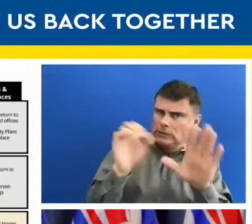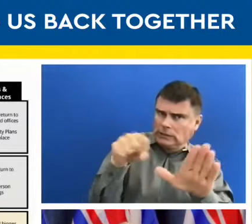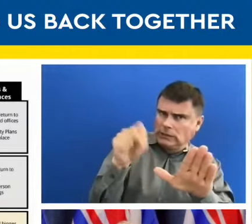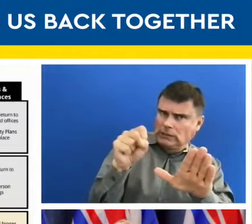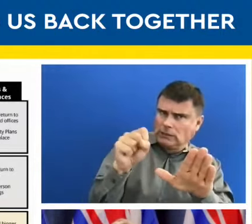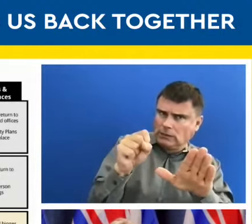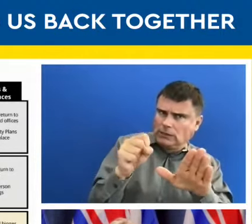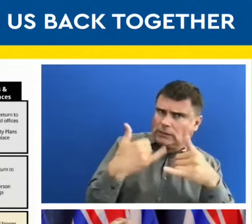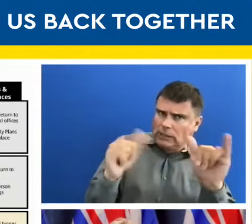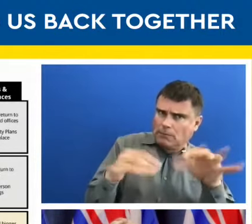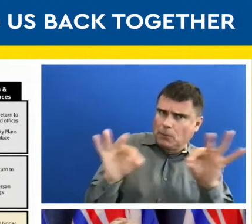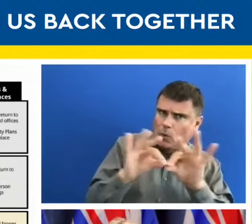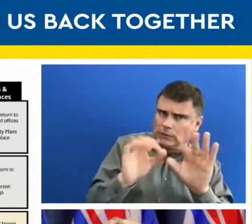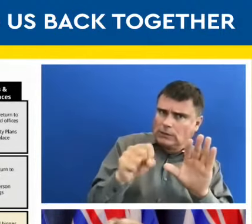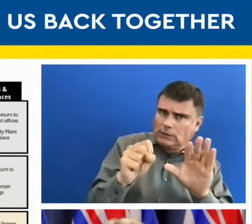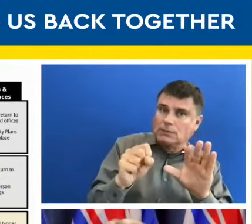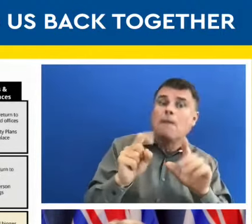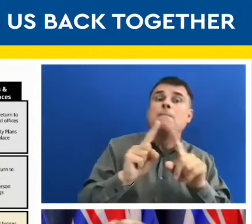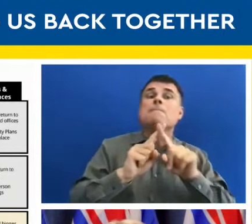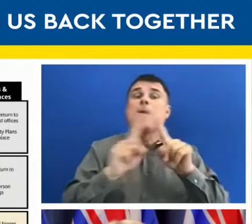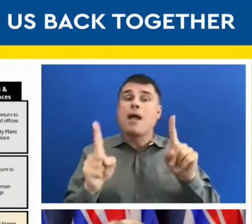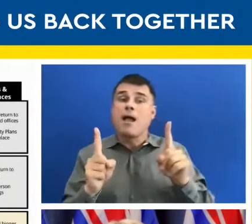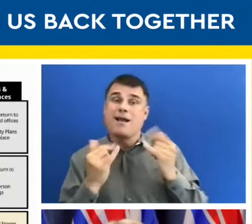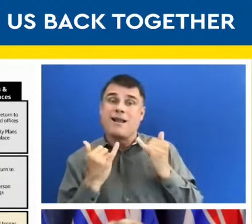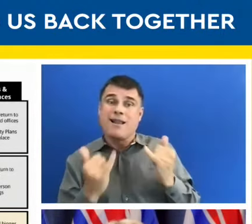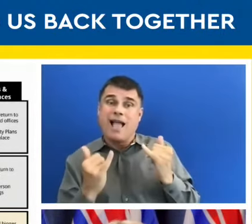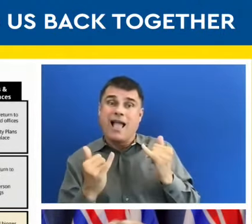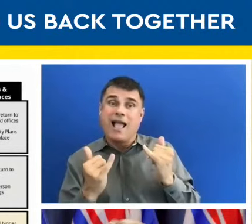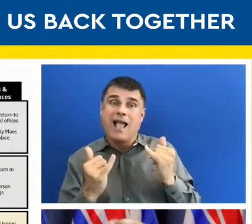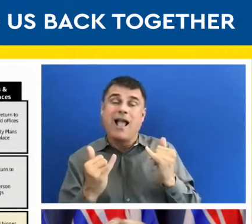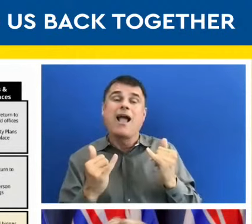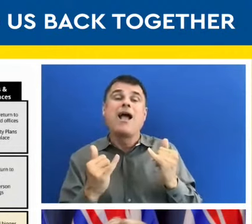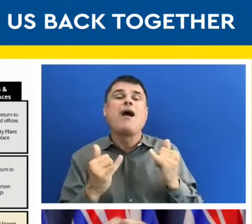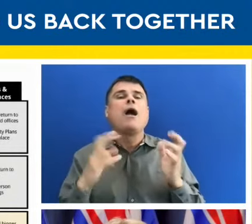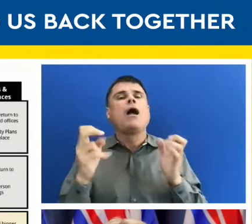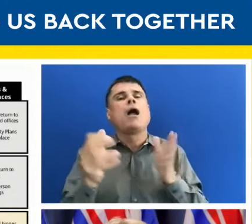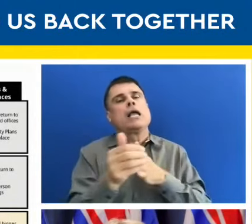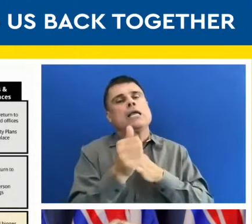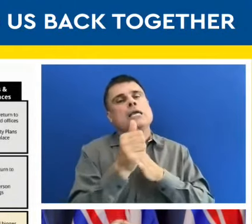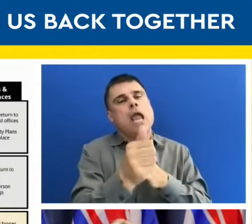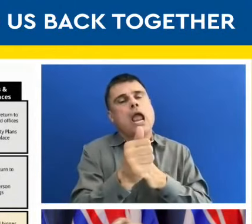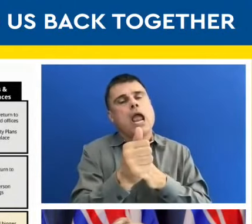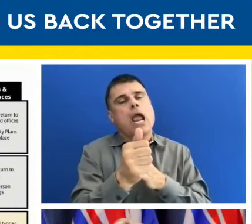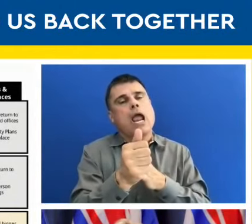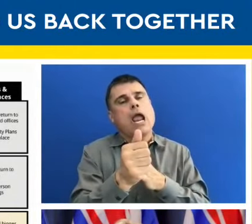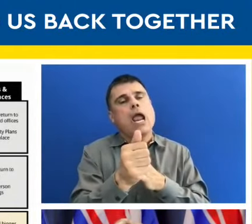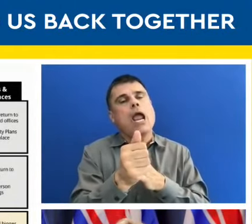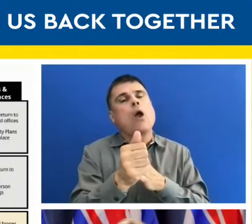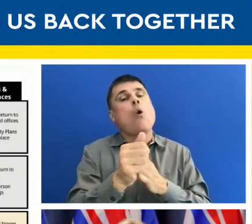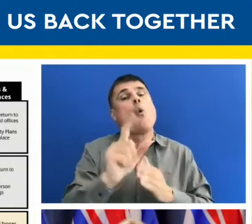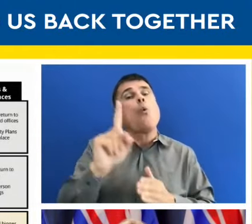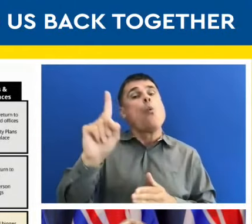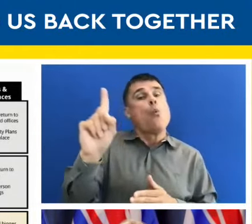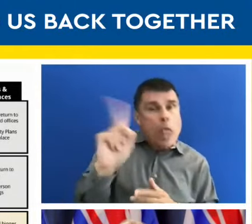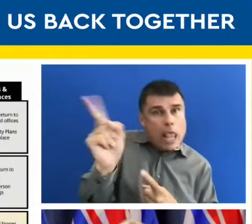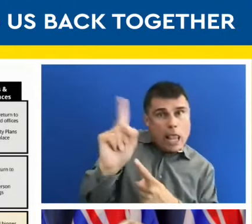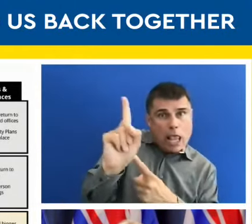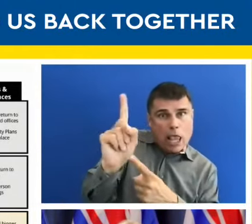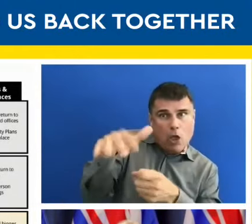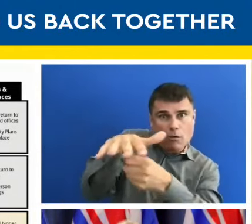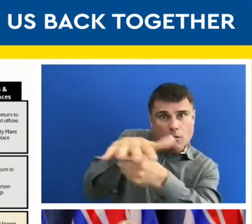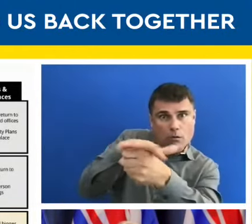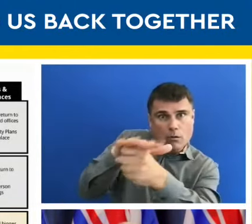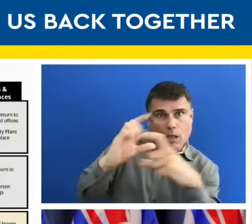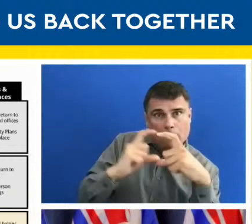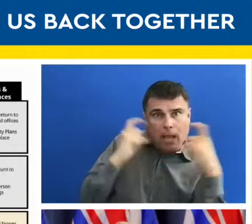And it will now be moving to our guidance on where we should be wearing masks. And I'll talk a little bit more detail about that